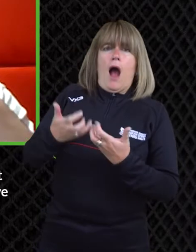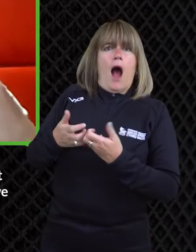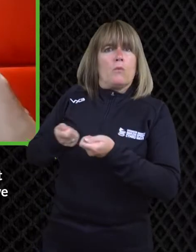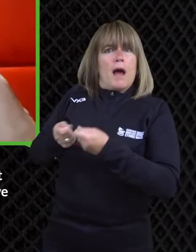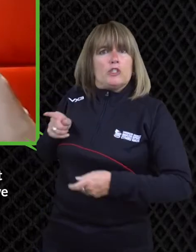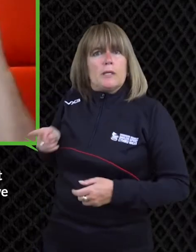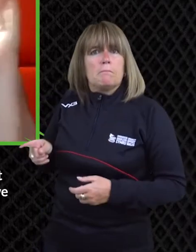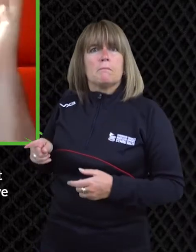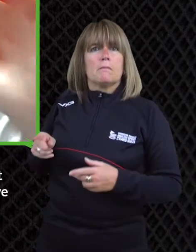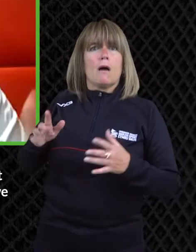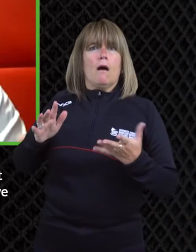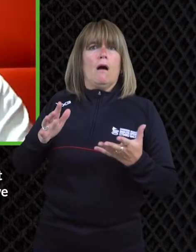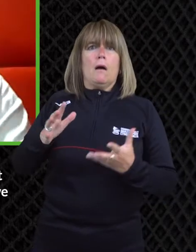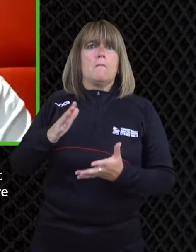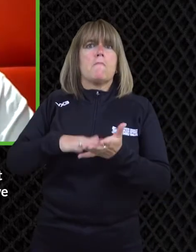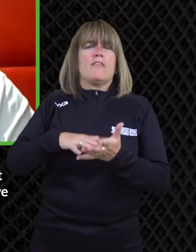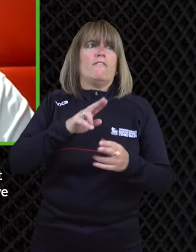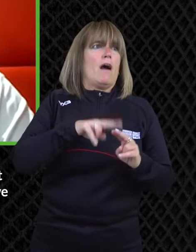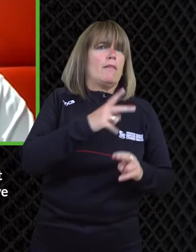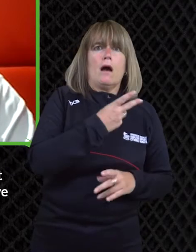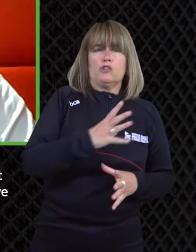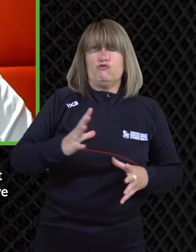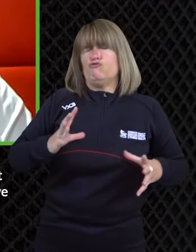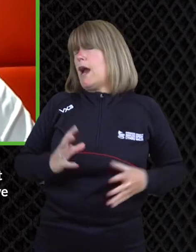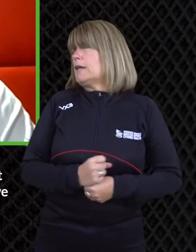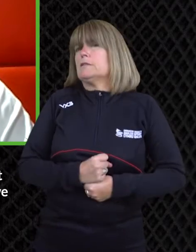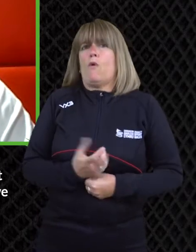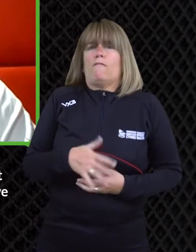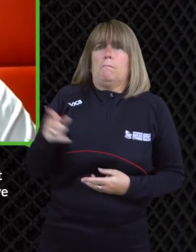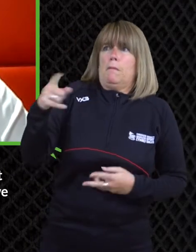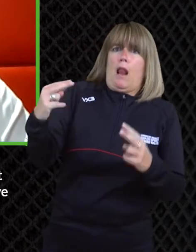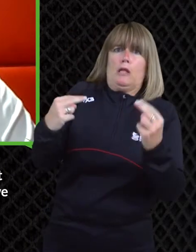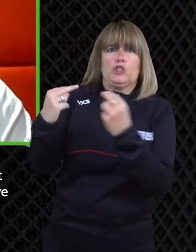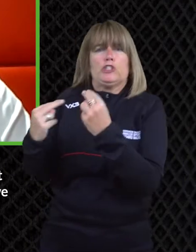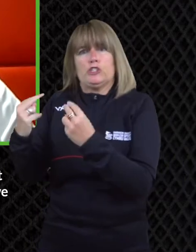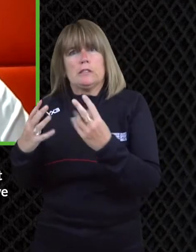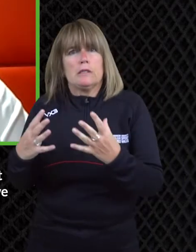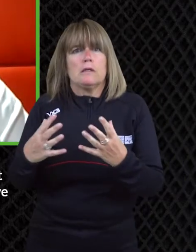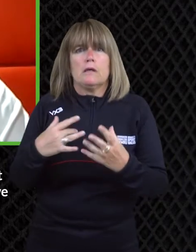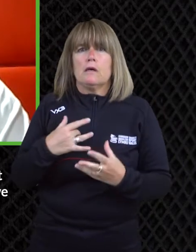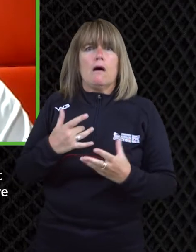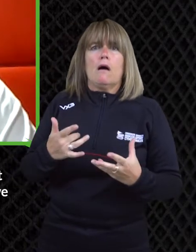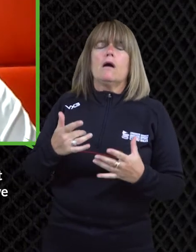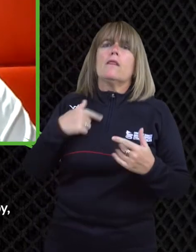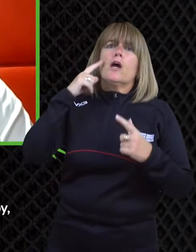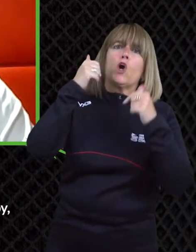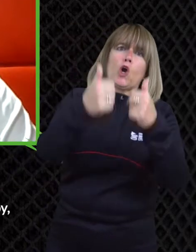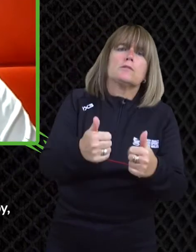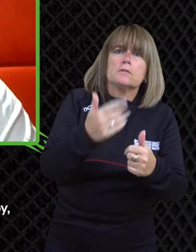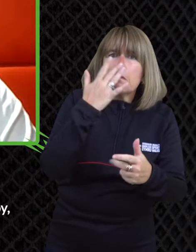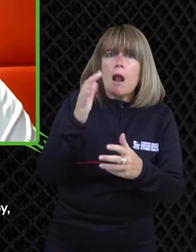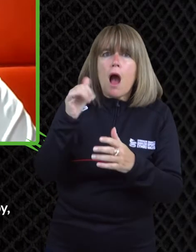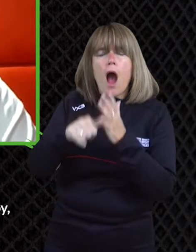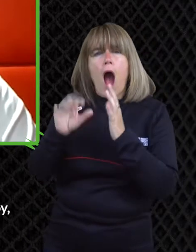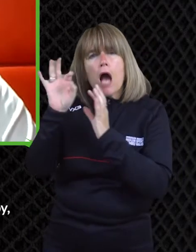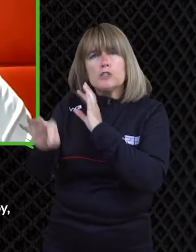back you know people just get a bit like oh we don't know how to handle him or or whatever um and it would stress my mum and and dad out and i think it's